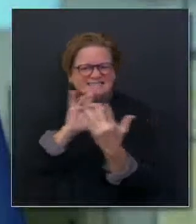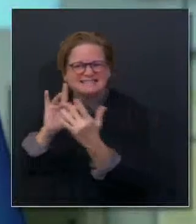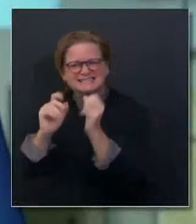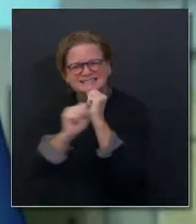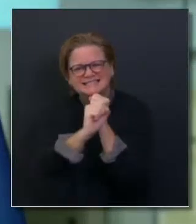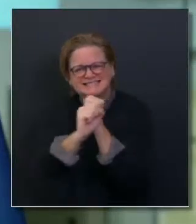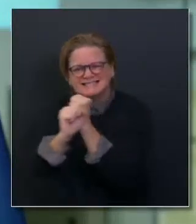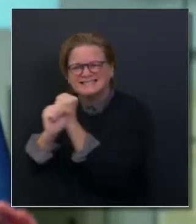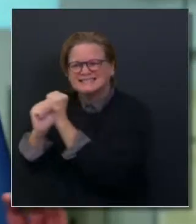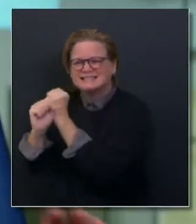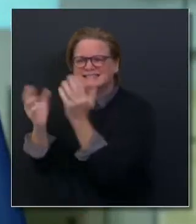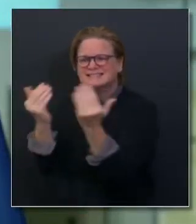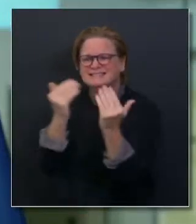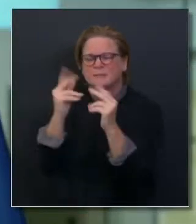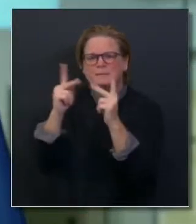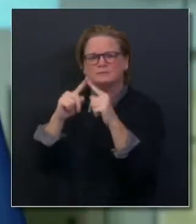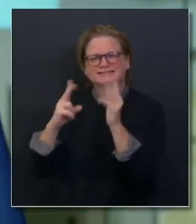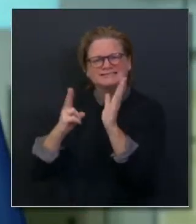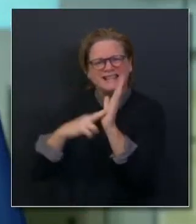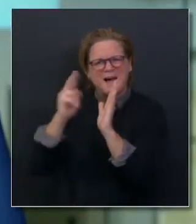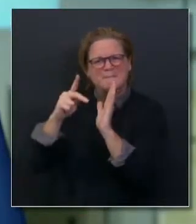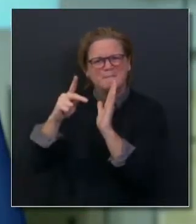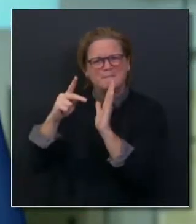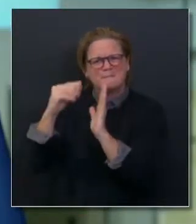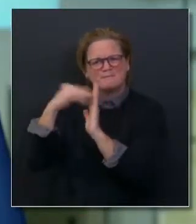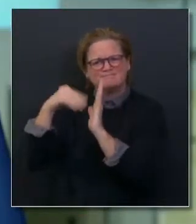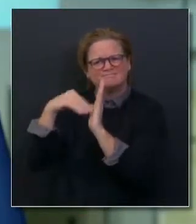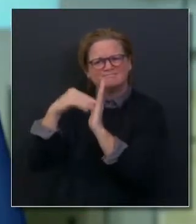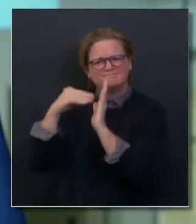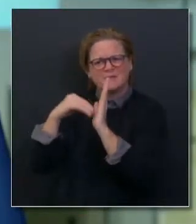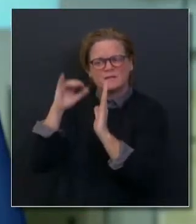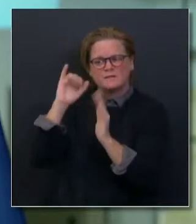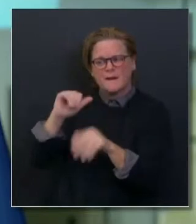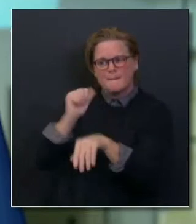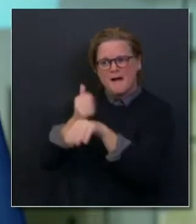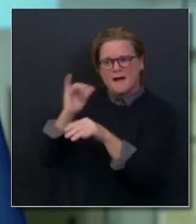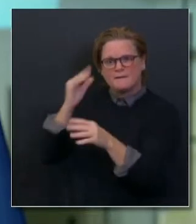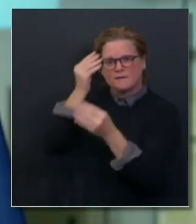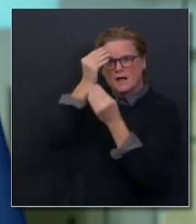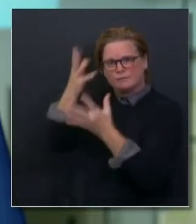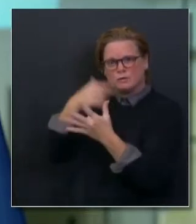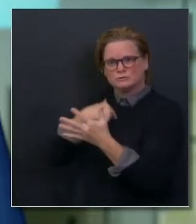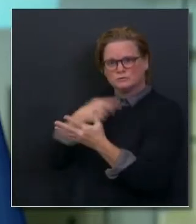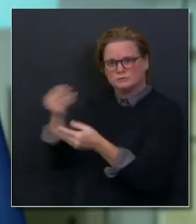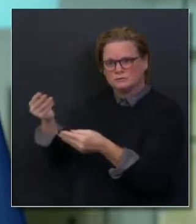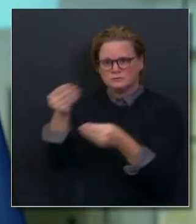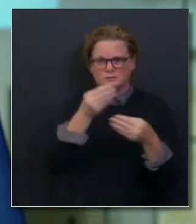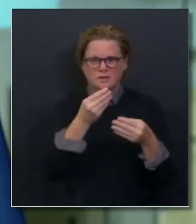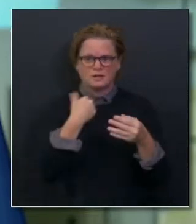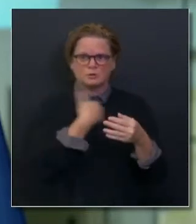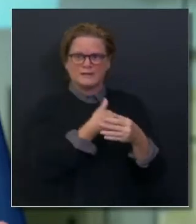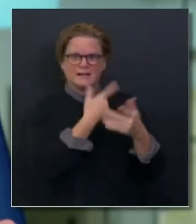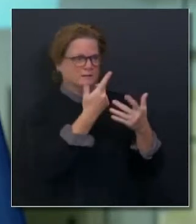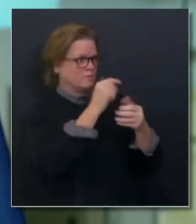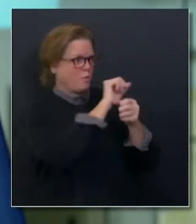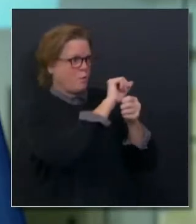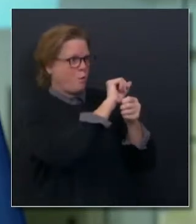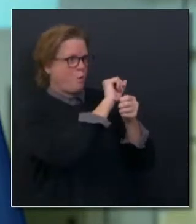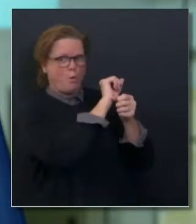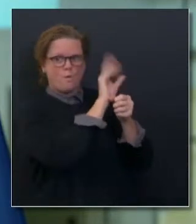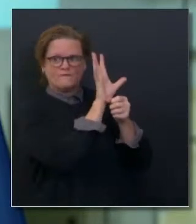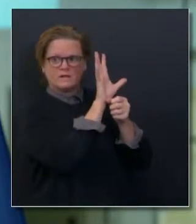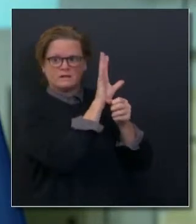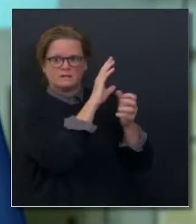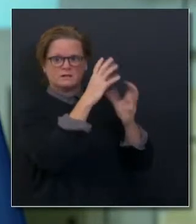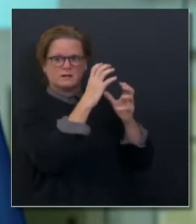but of all the conversations that were coming out of the White House and all of the very intentional